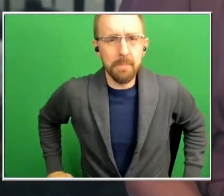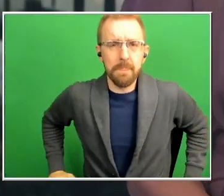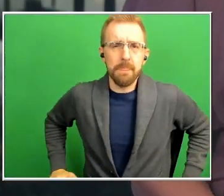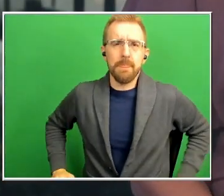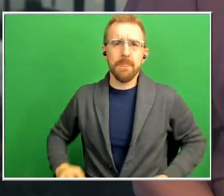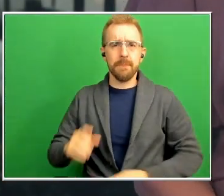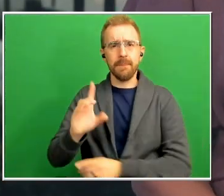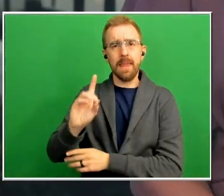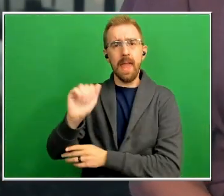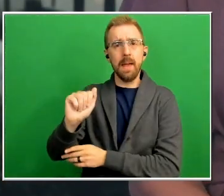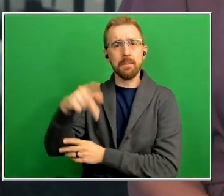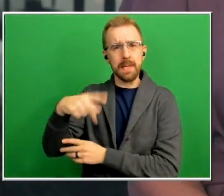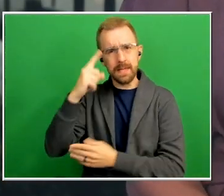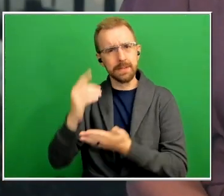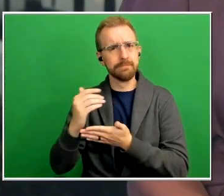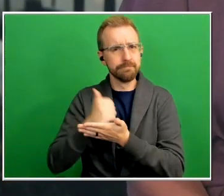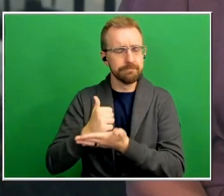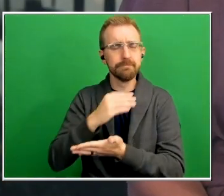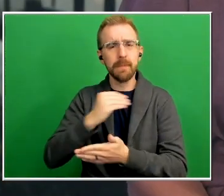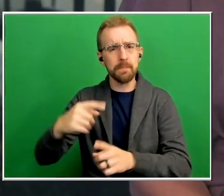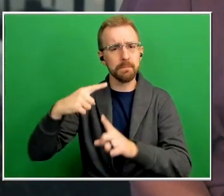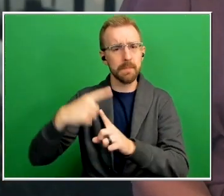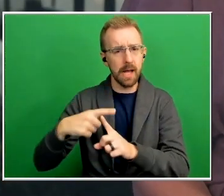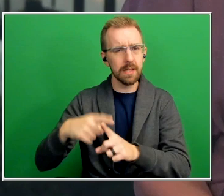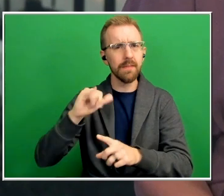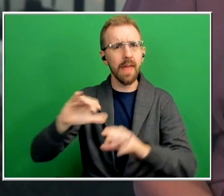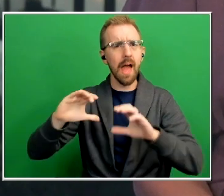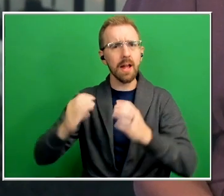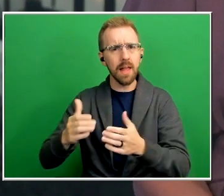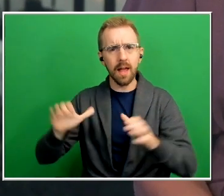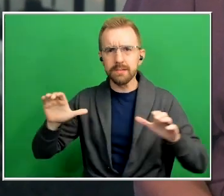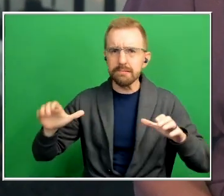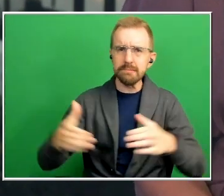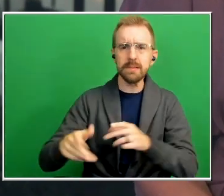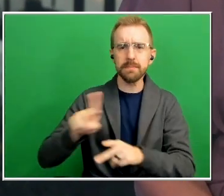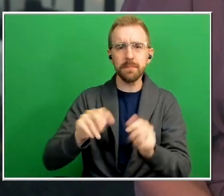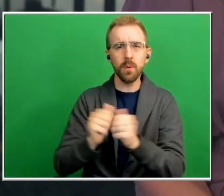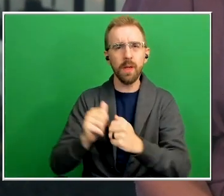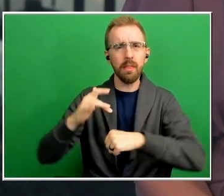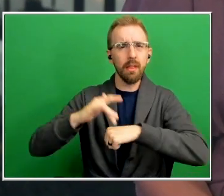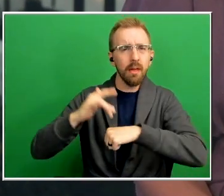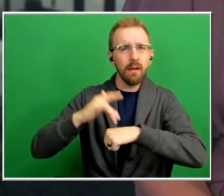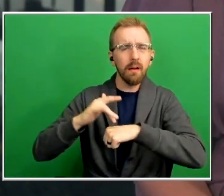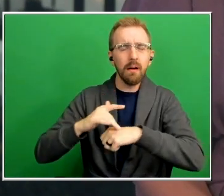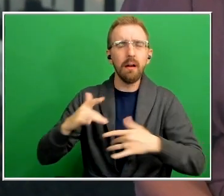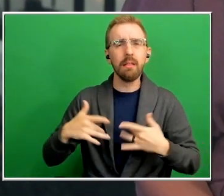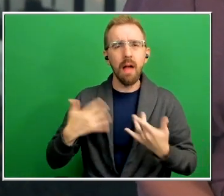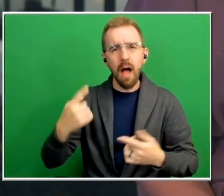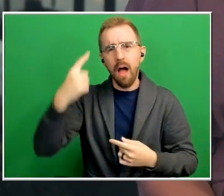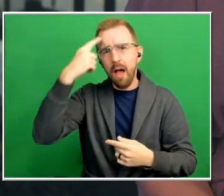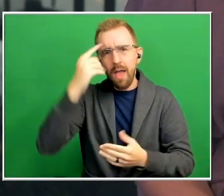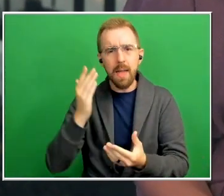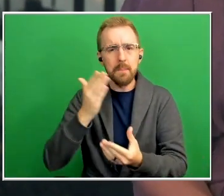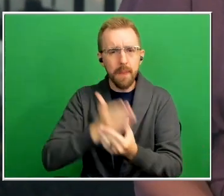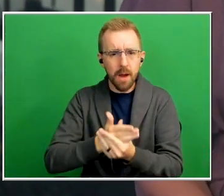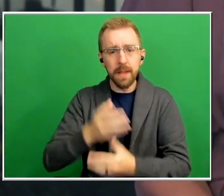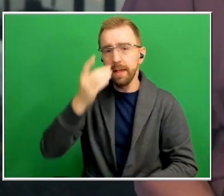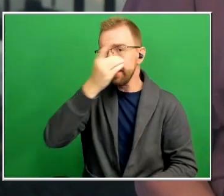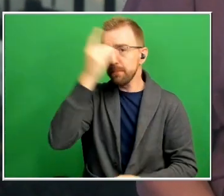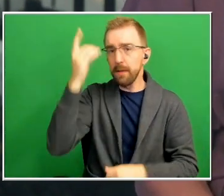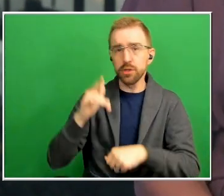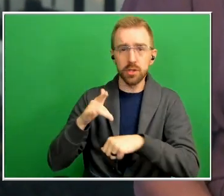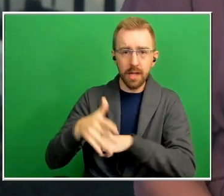it's a fitness class that brings together individuals with mild cognitive impairment early dementia and Alzheimer's